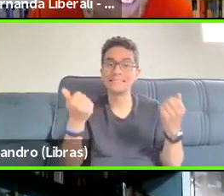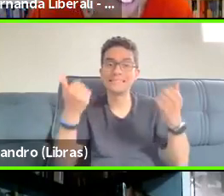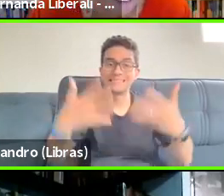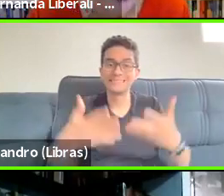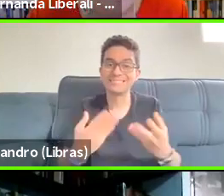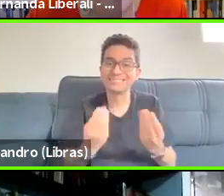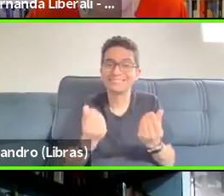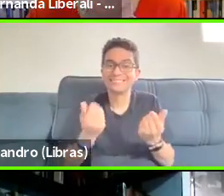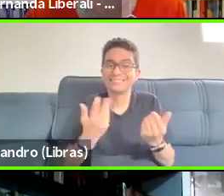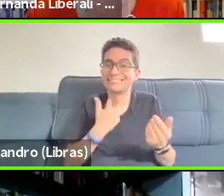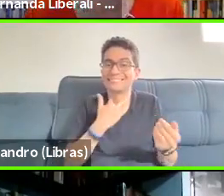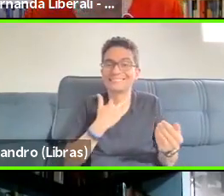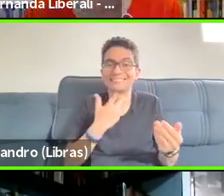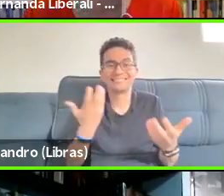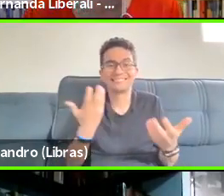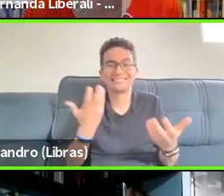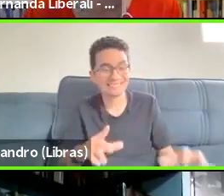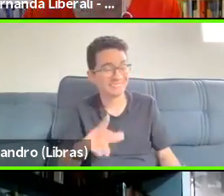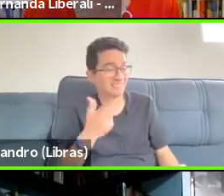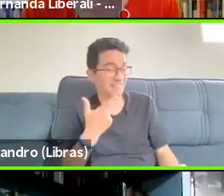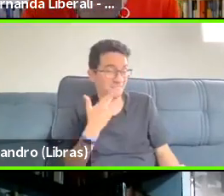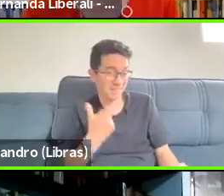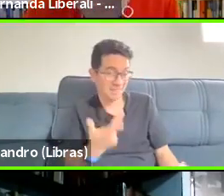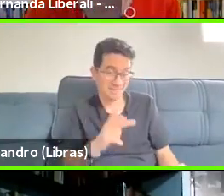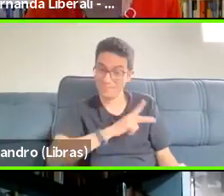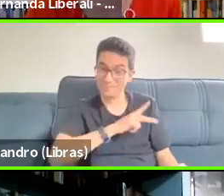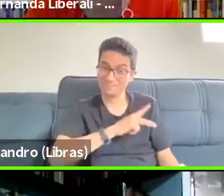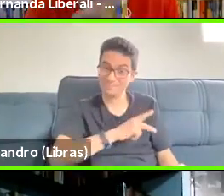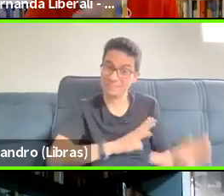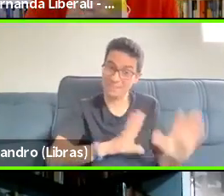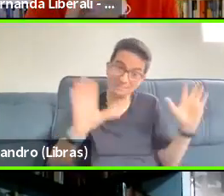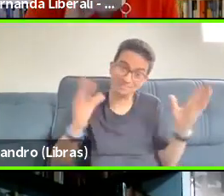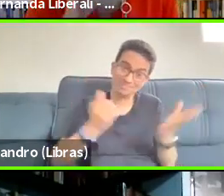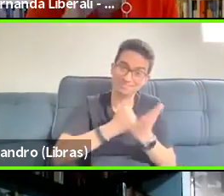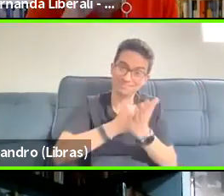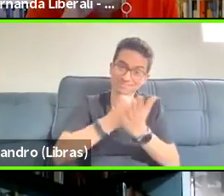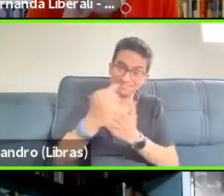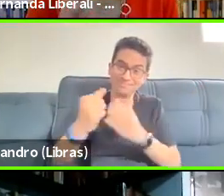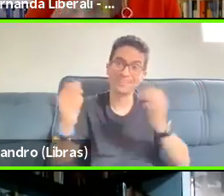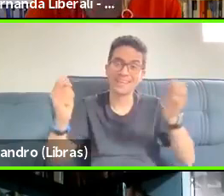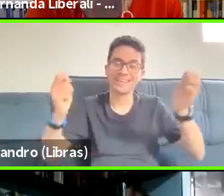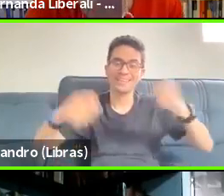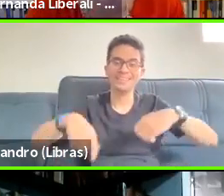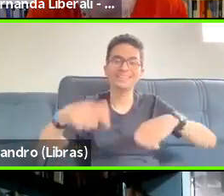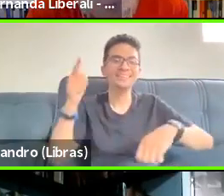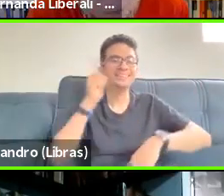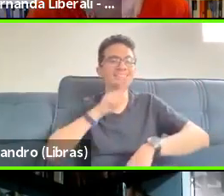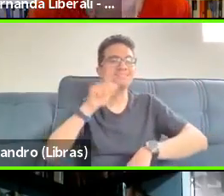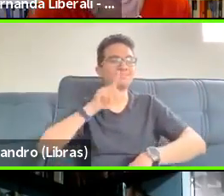Well, let me, let me start while I can still remember it. Then I'll, I'll make Paul have to answer second.